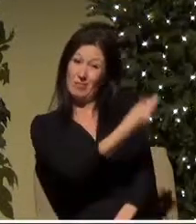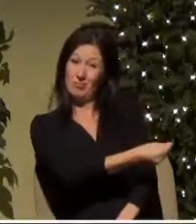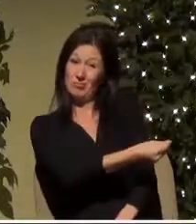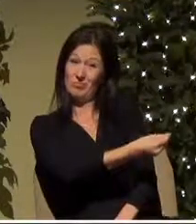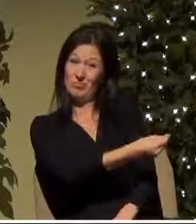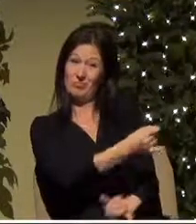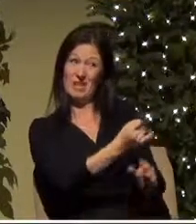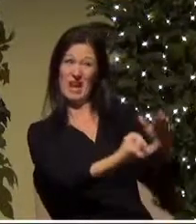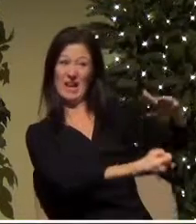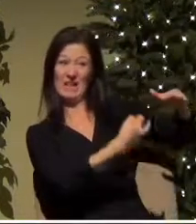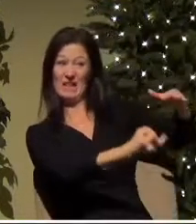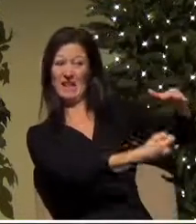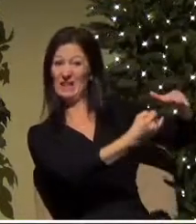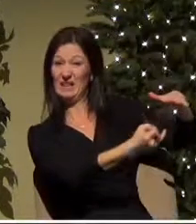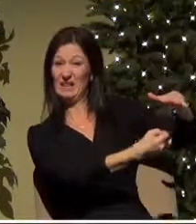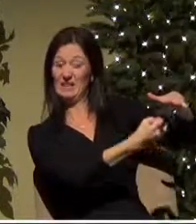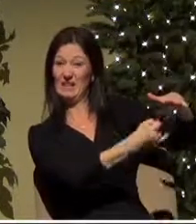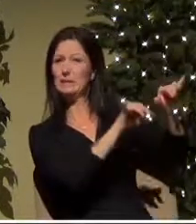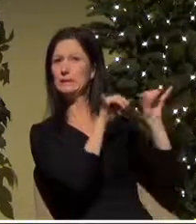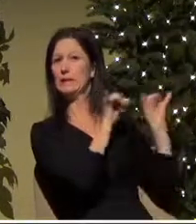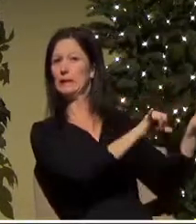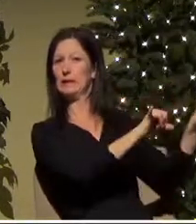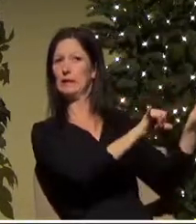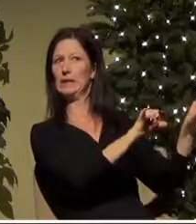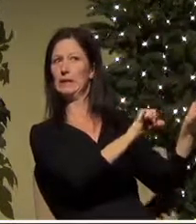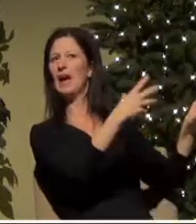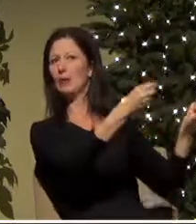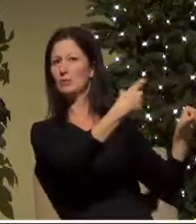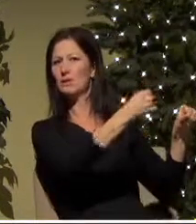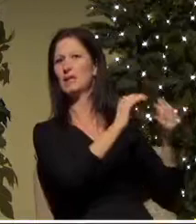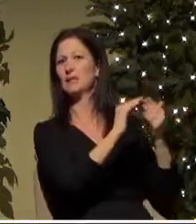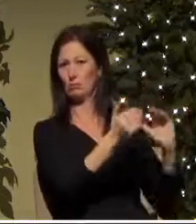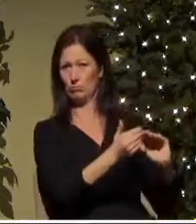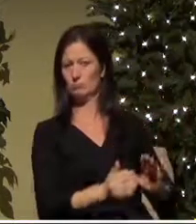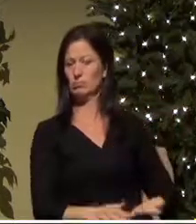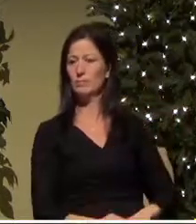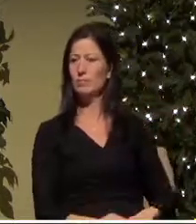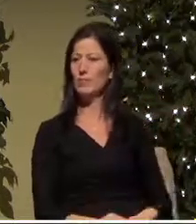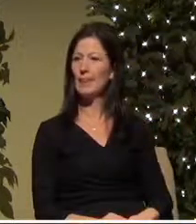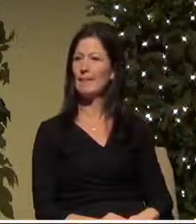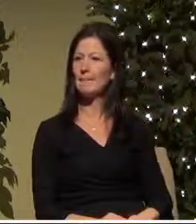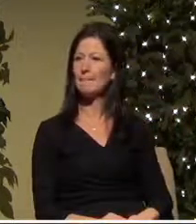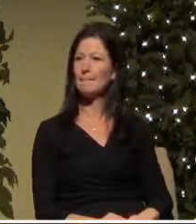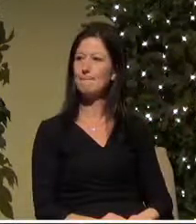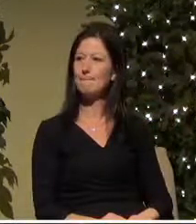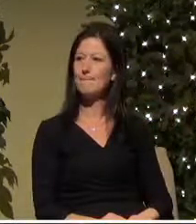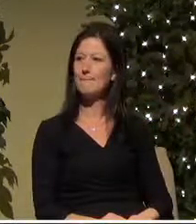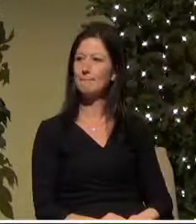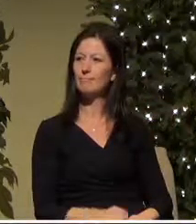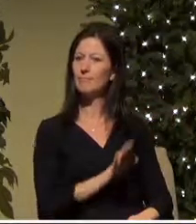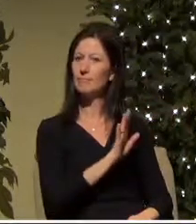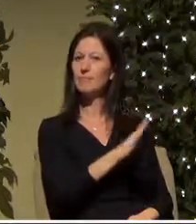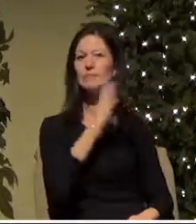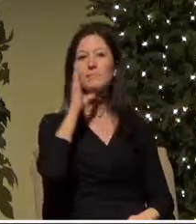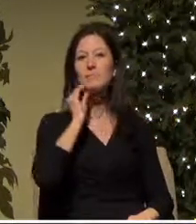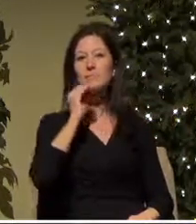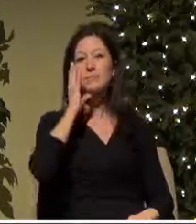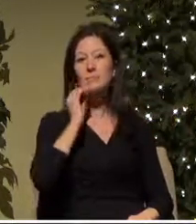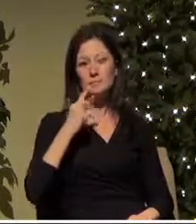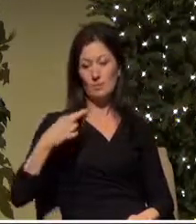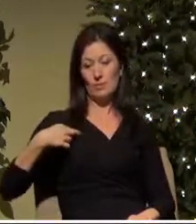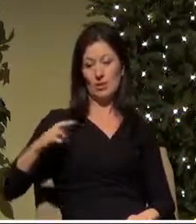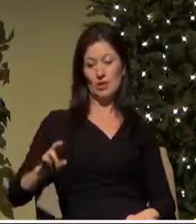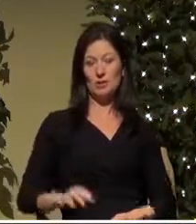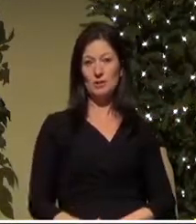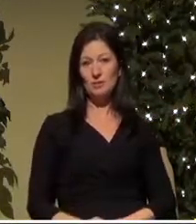stay in the caves and their experience and religion was only the experience